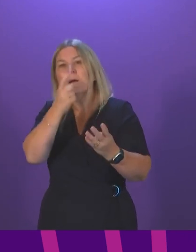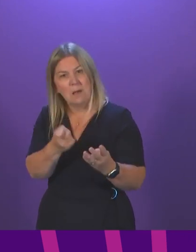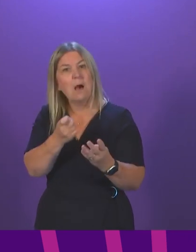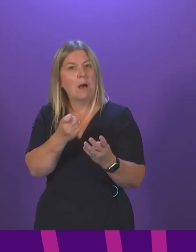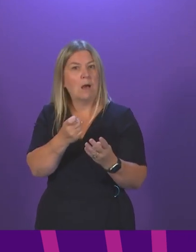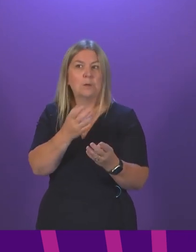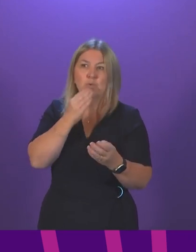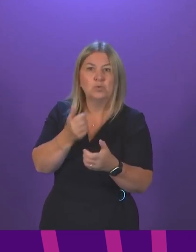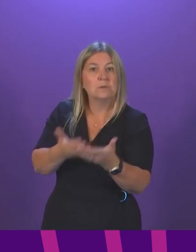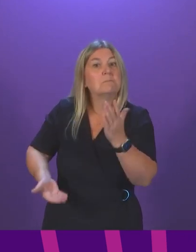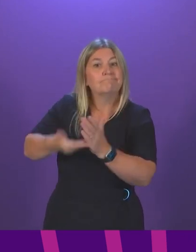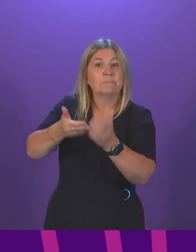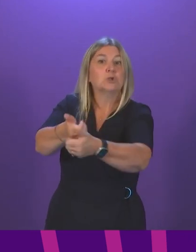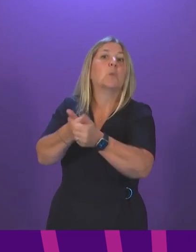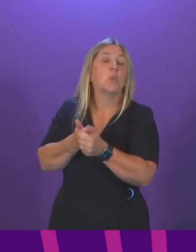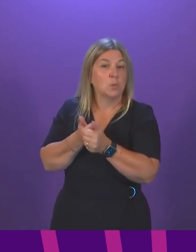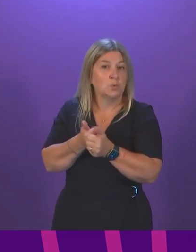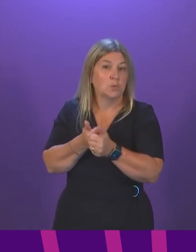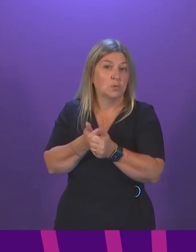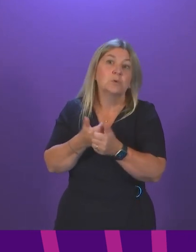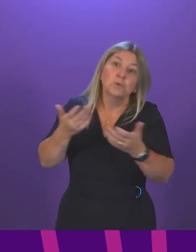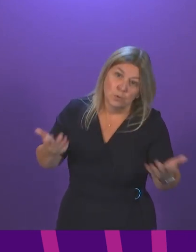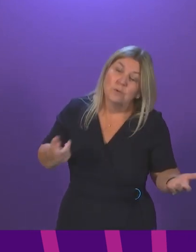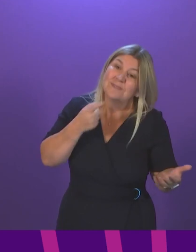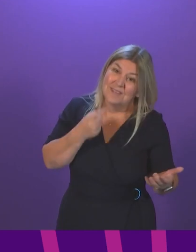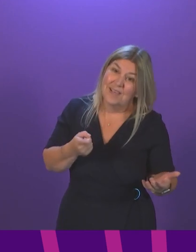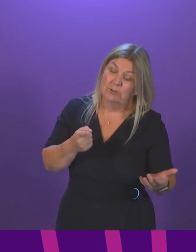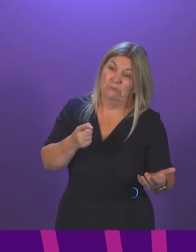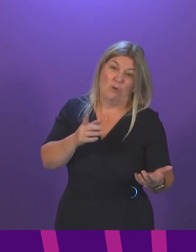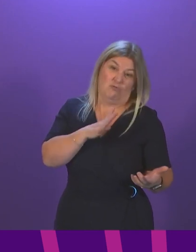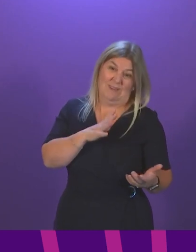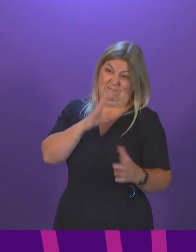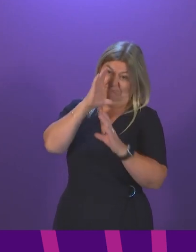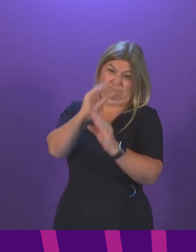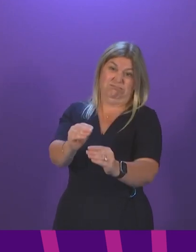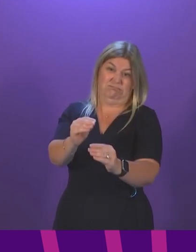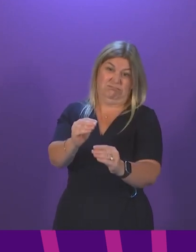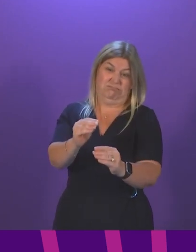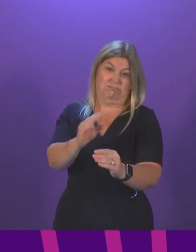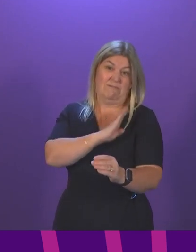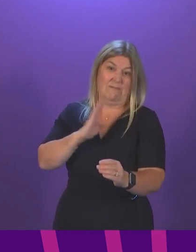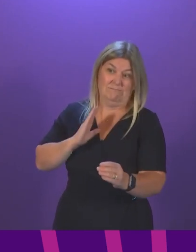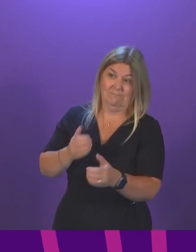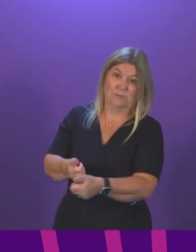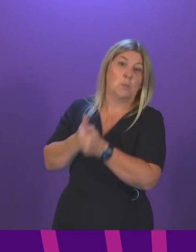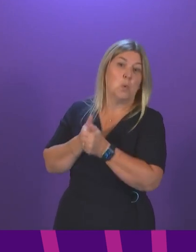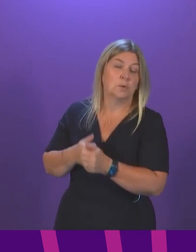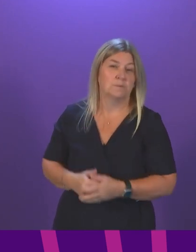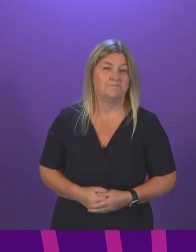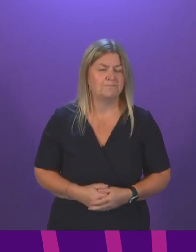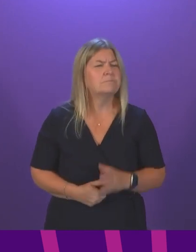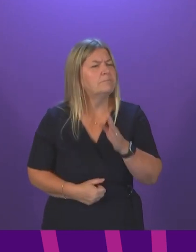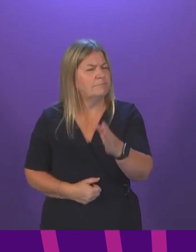resources and some of what we are currently considering with the ambulance service I have already set out. Let me finally turn to the